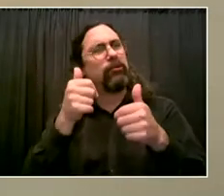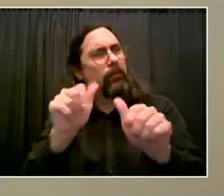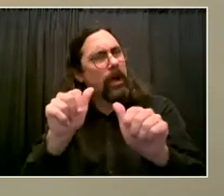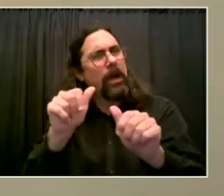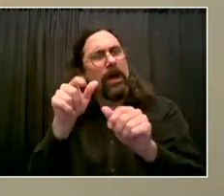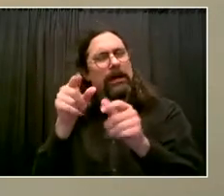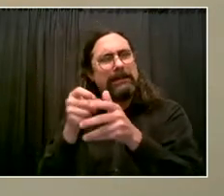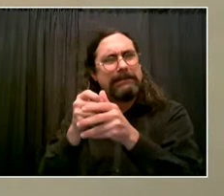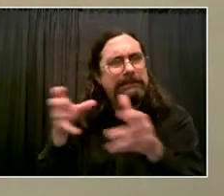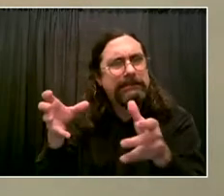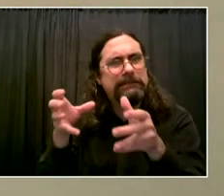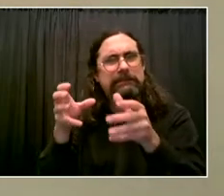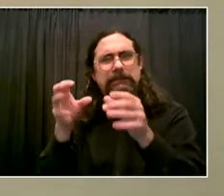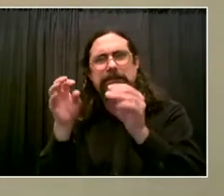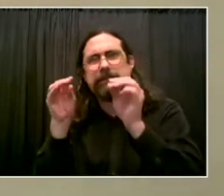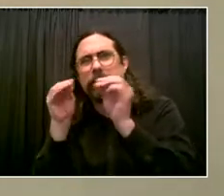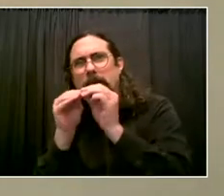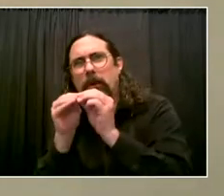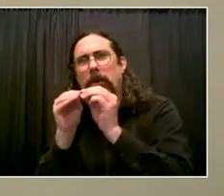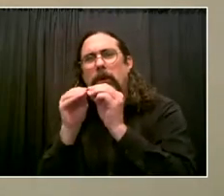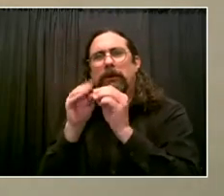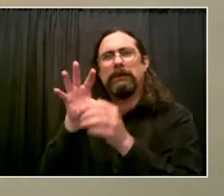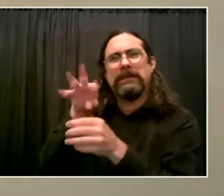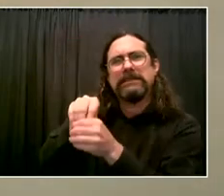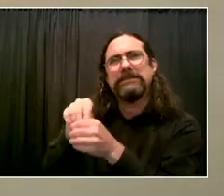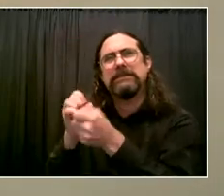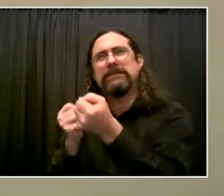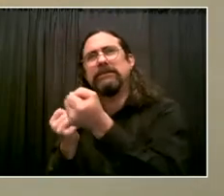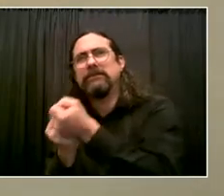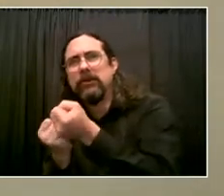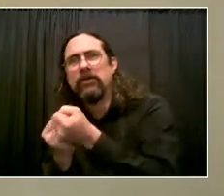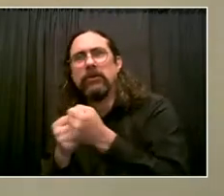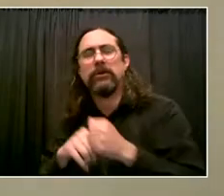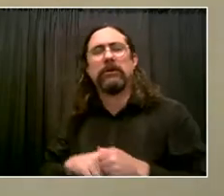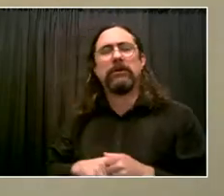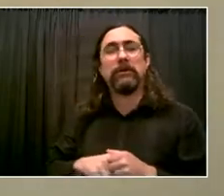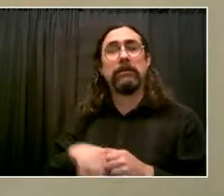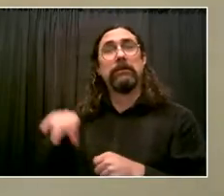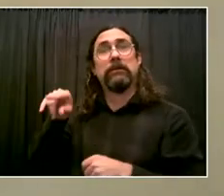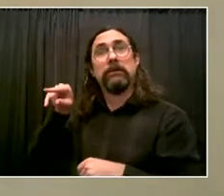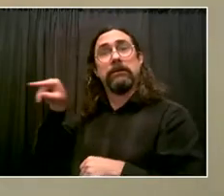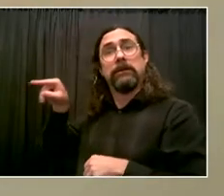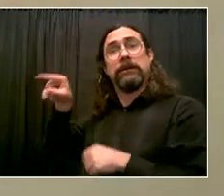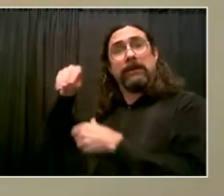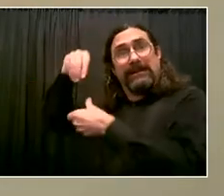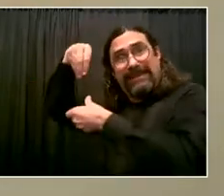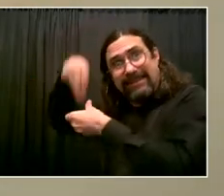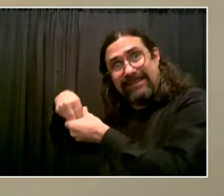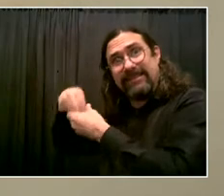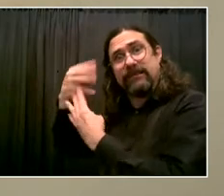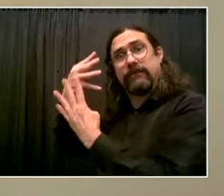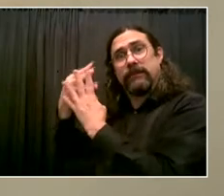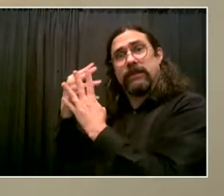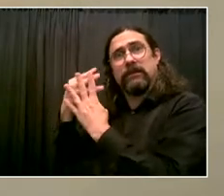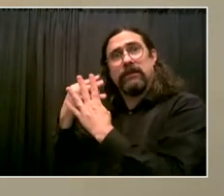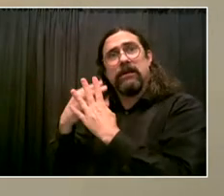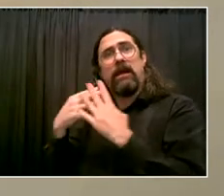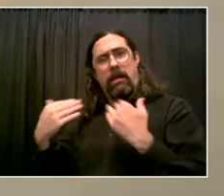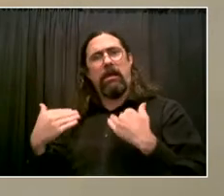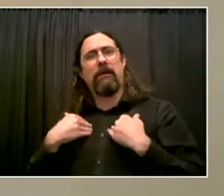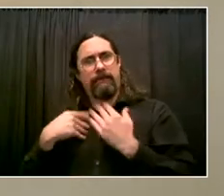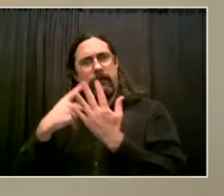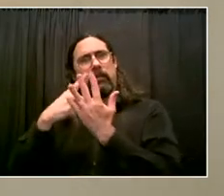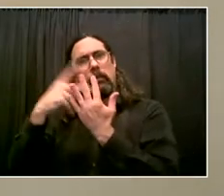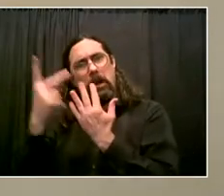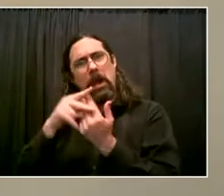the pandemic hasn't allowed us to stay inside. So the unfortunate reality is, we begin when they get out. And we're behind the curve. But we do a great job at trying to